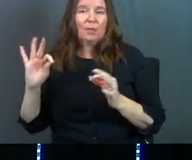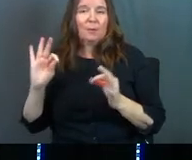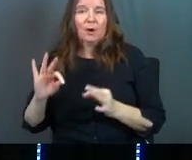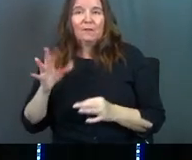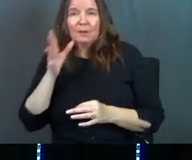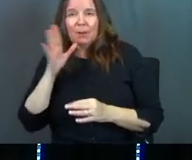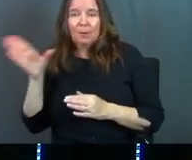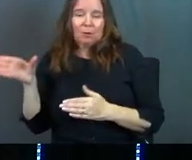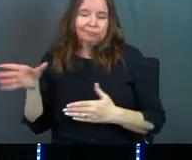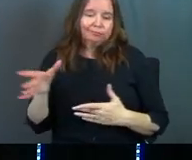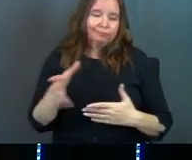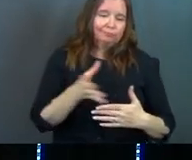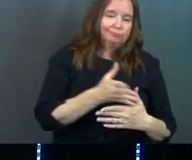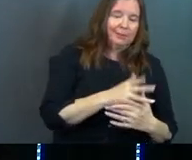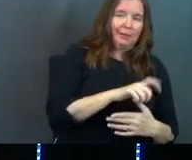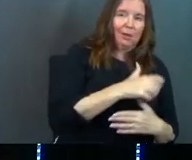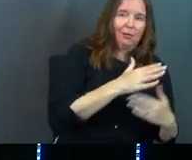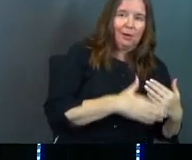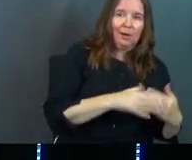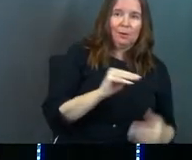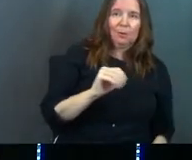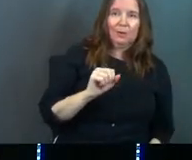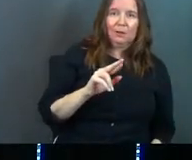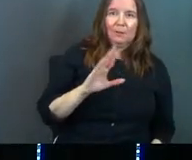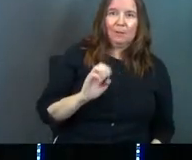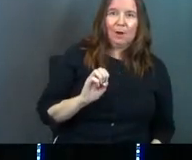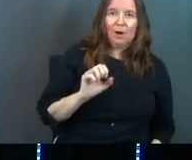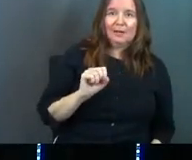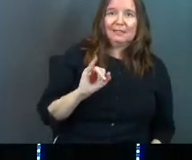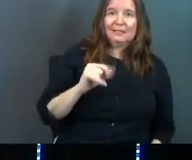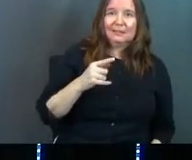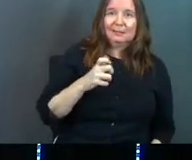Or maybe you're down at the other end with like a Marge Simpson, maybe.